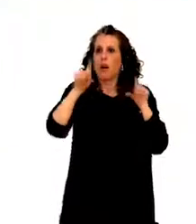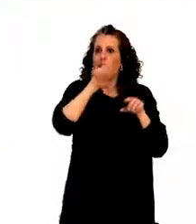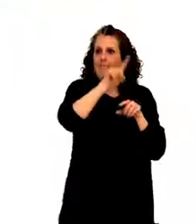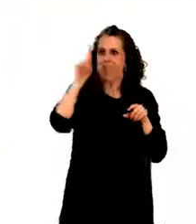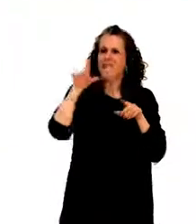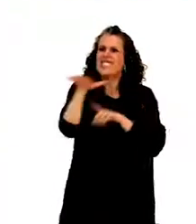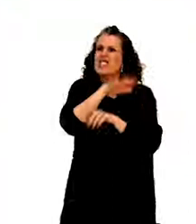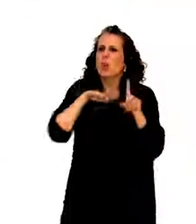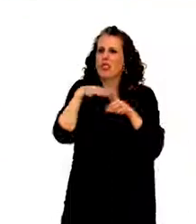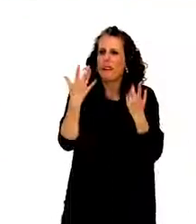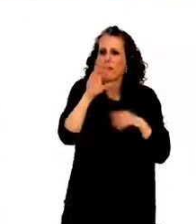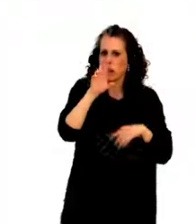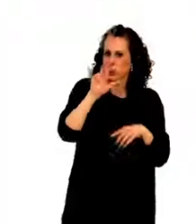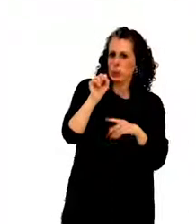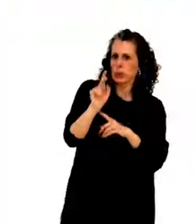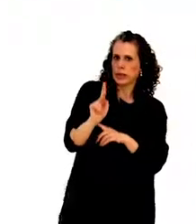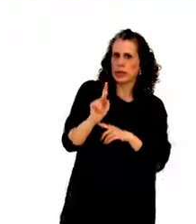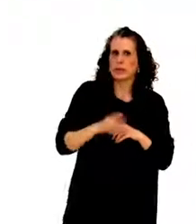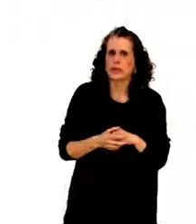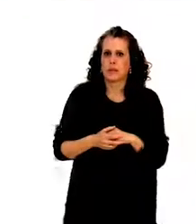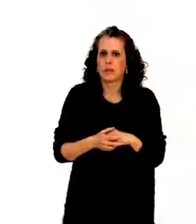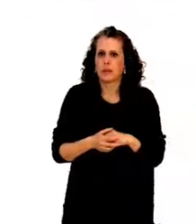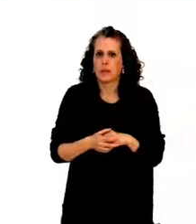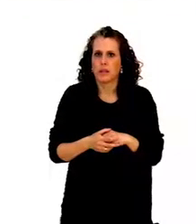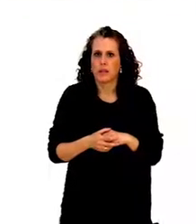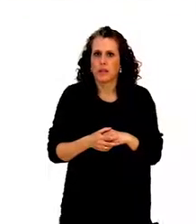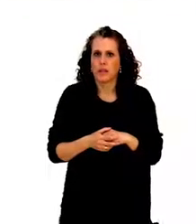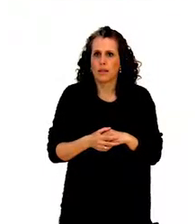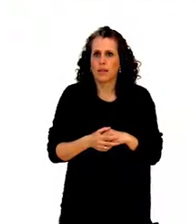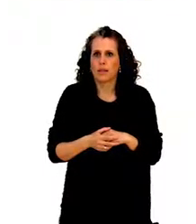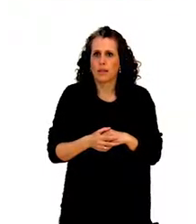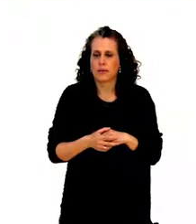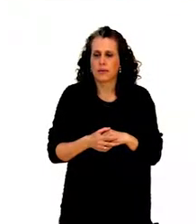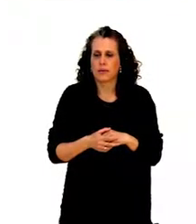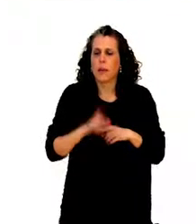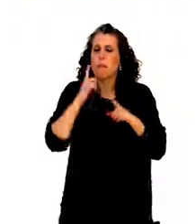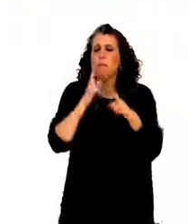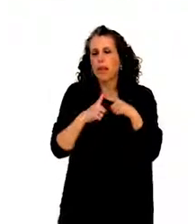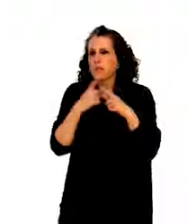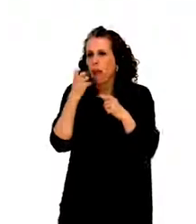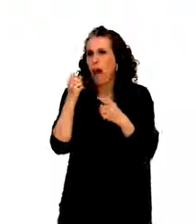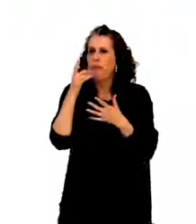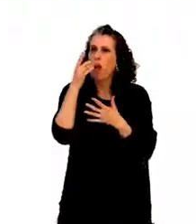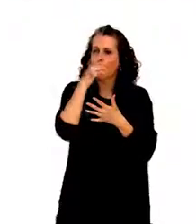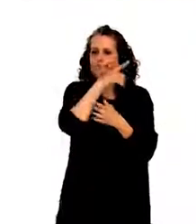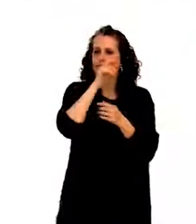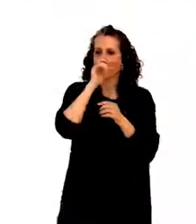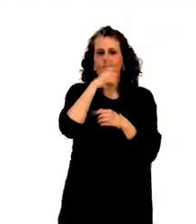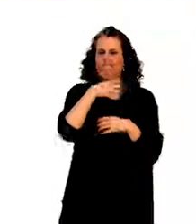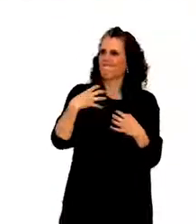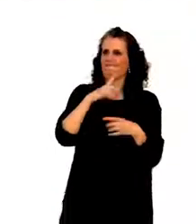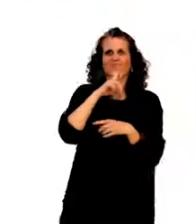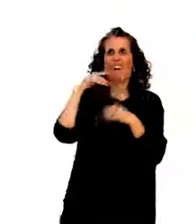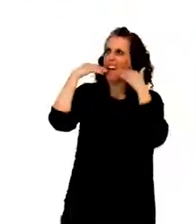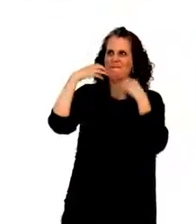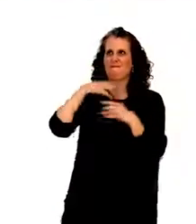Also, we did have the optional protocol and committee can